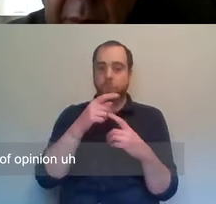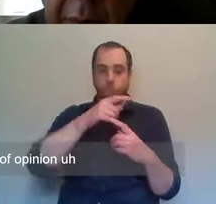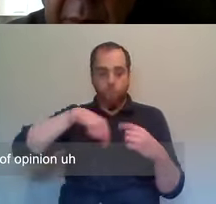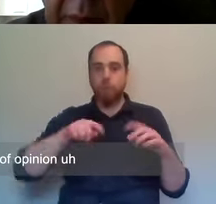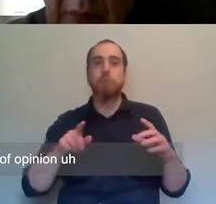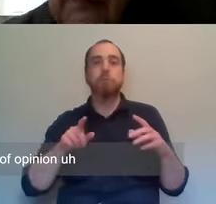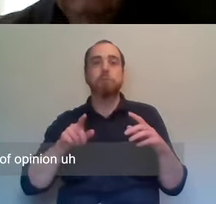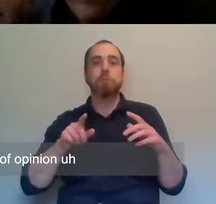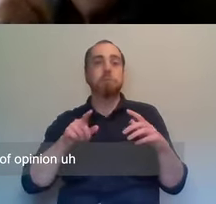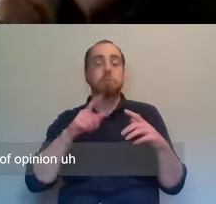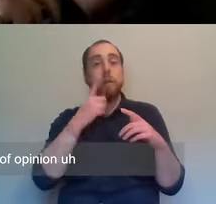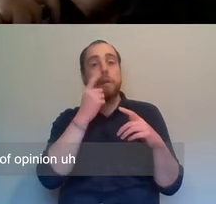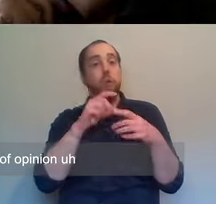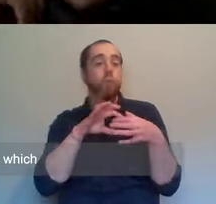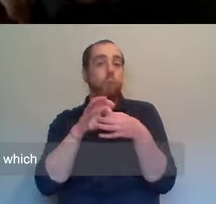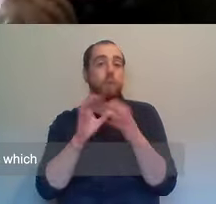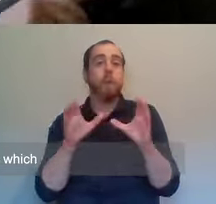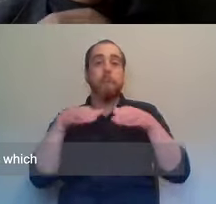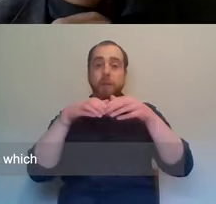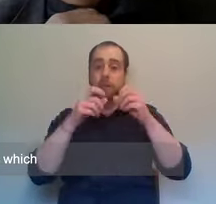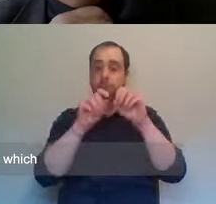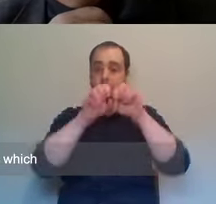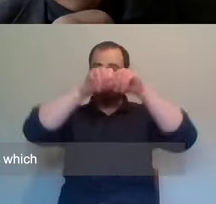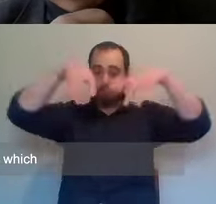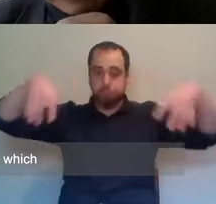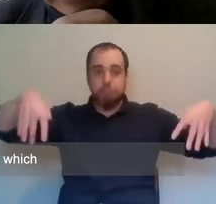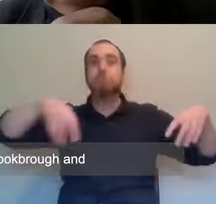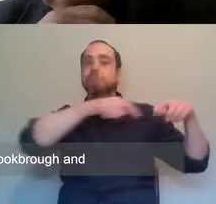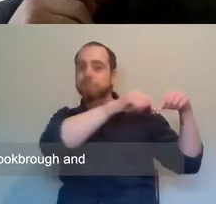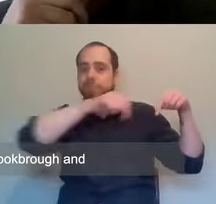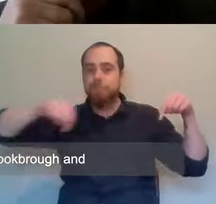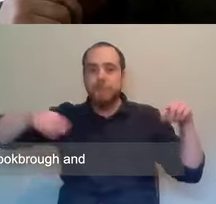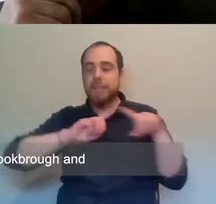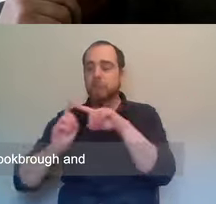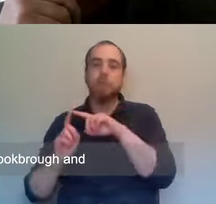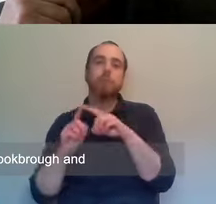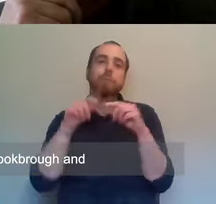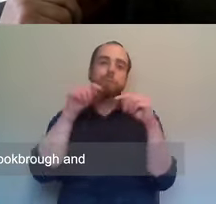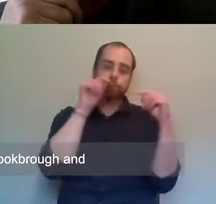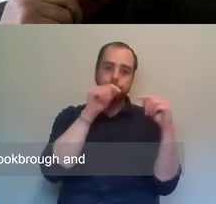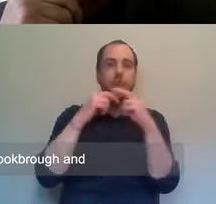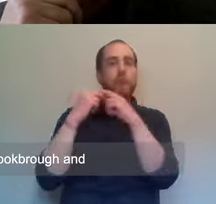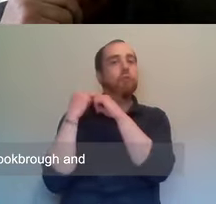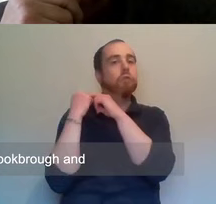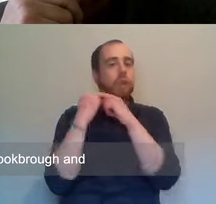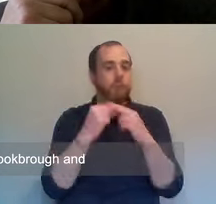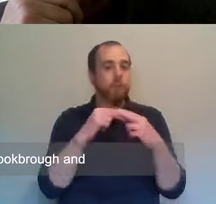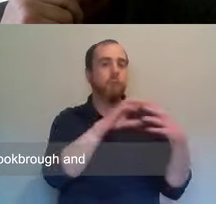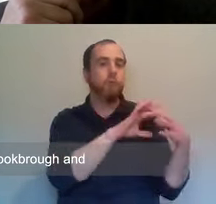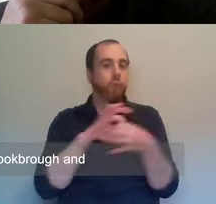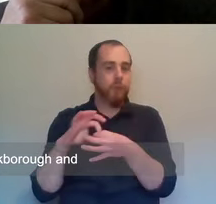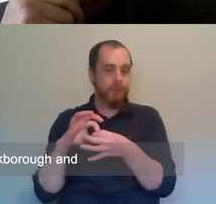all shades of opinion. traditional Unionism, which is essentially the view of Brookborough and,